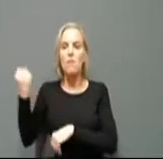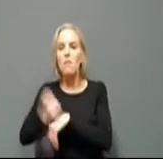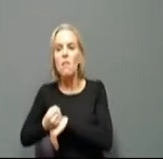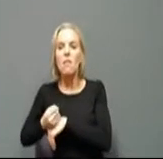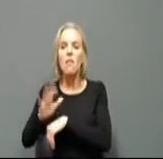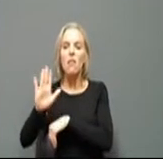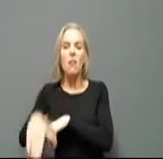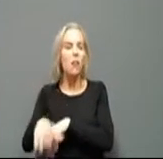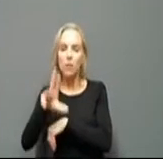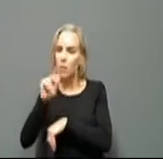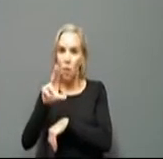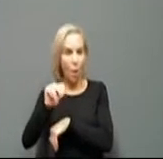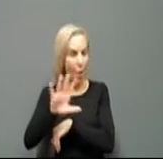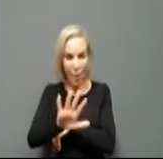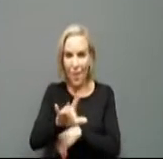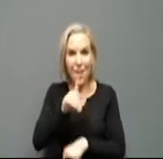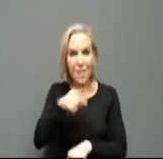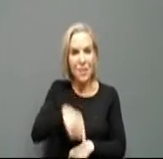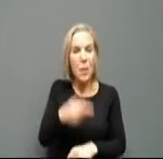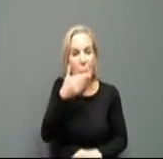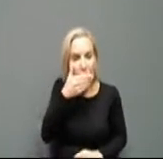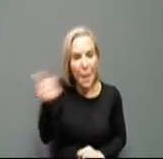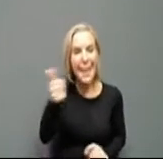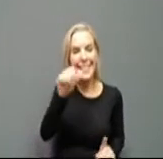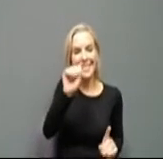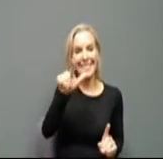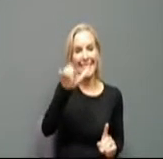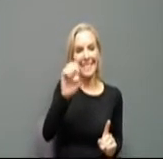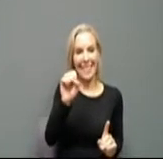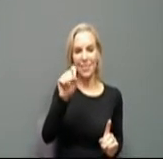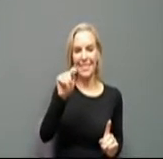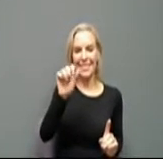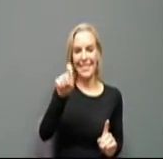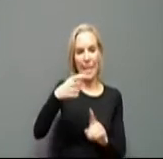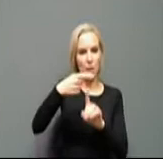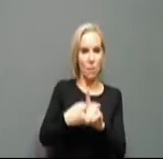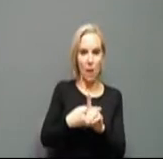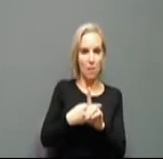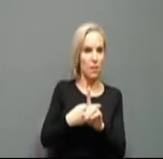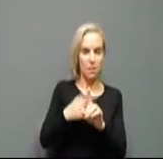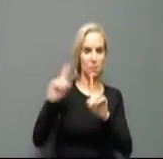best sales tax month for an April ever in our history.